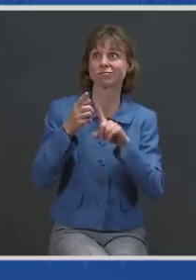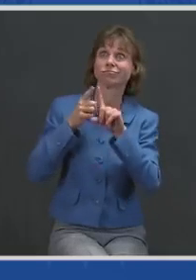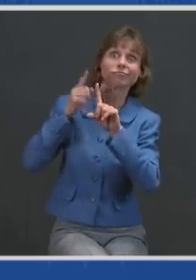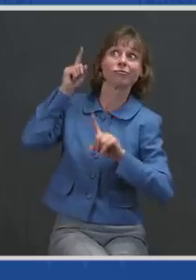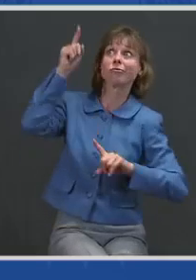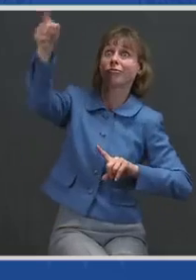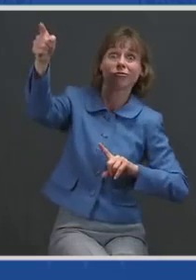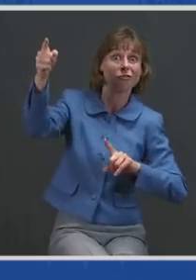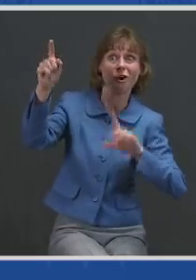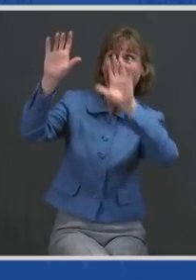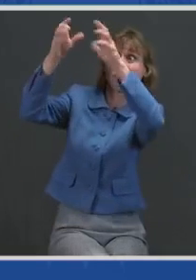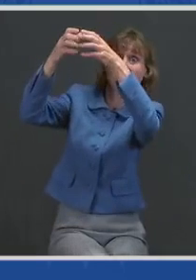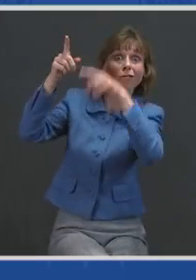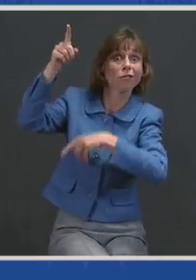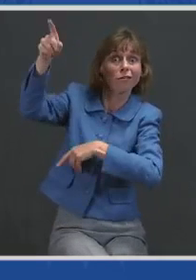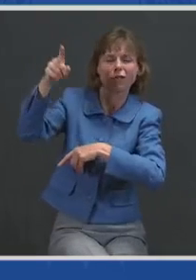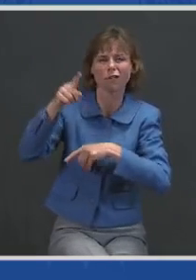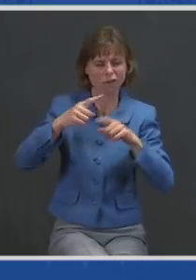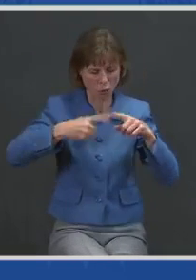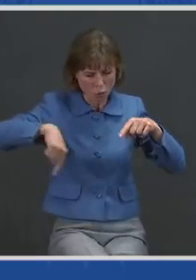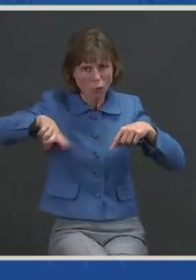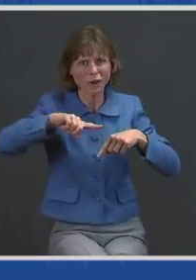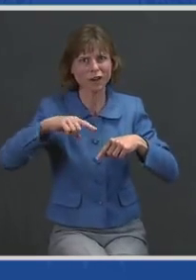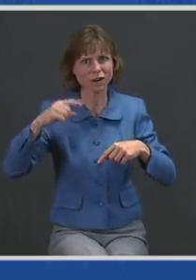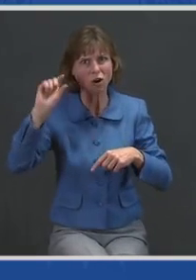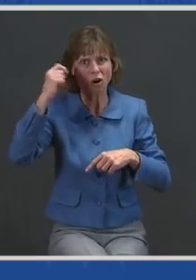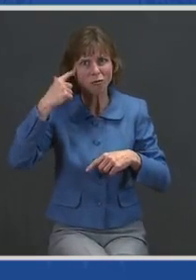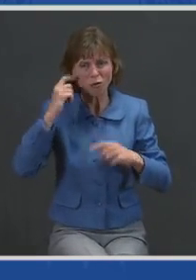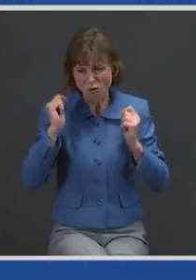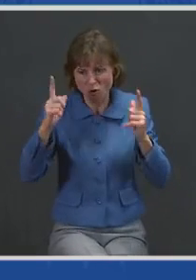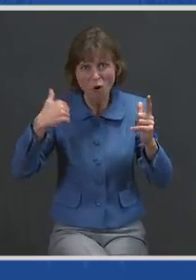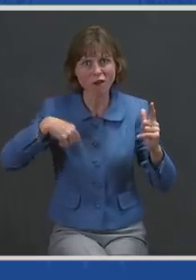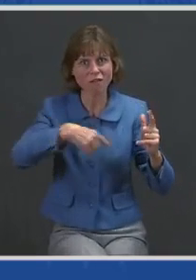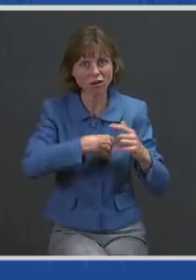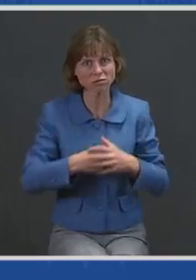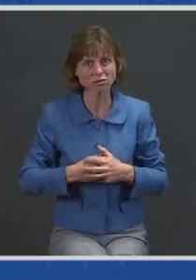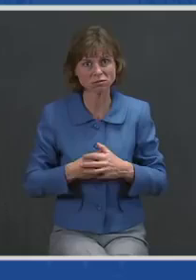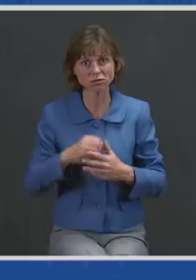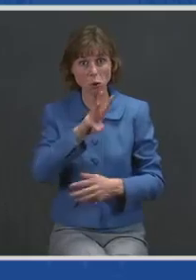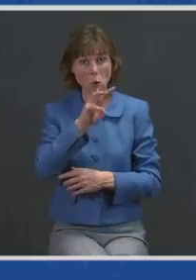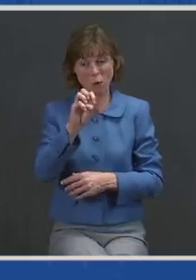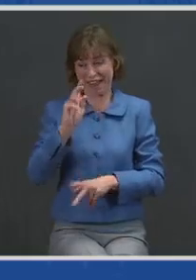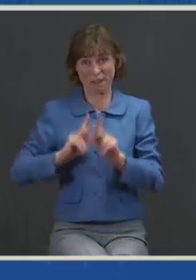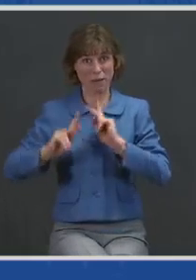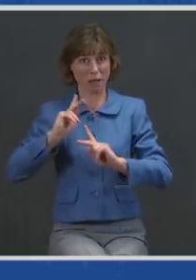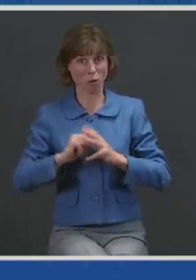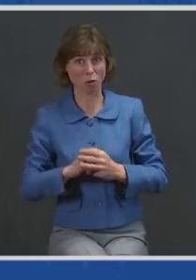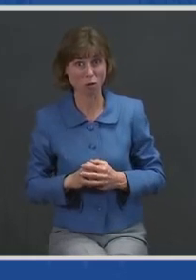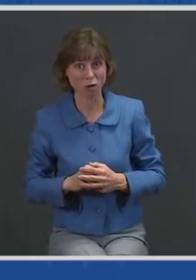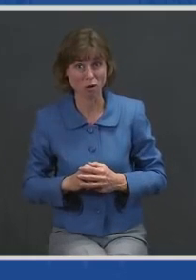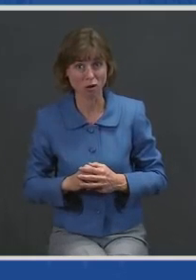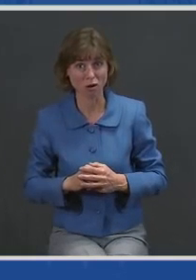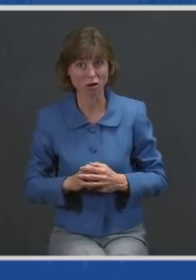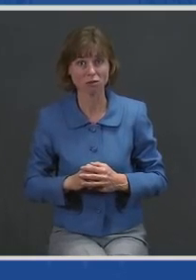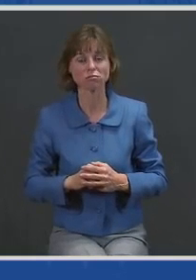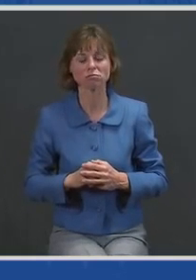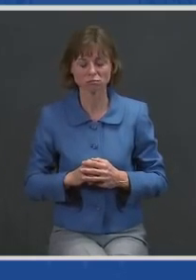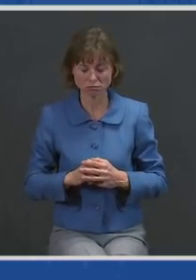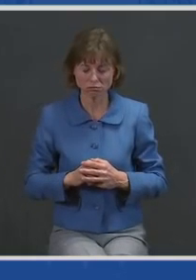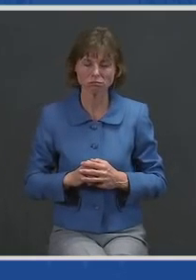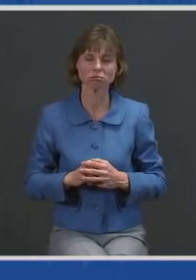capital. No, it's us. All of us. We the people. For you and I,